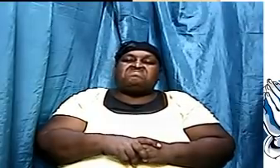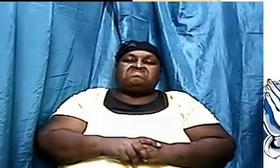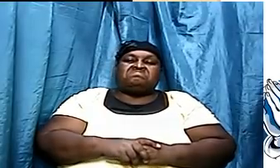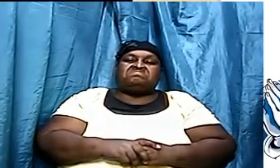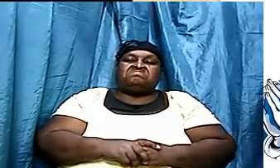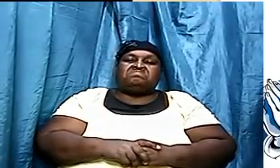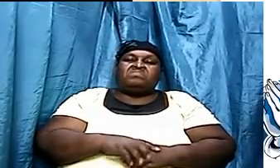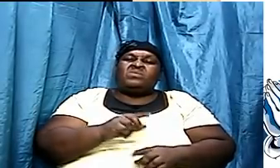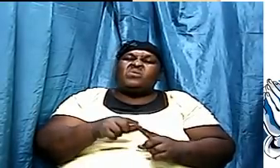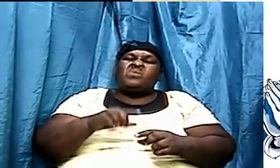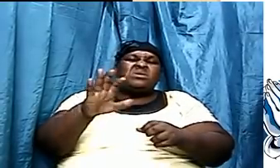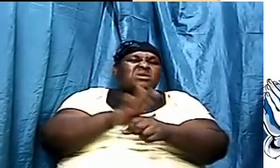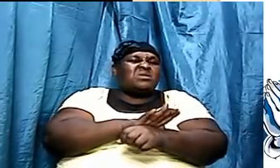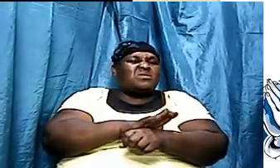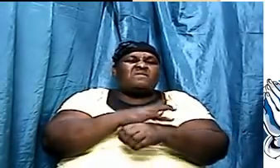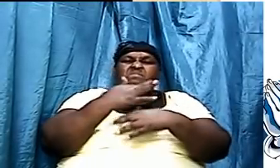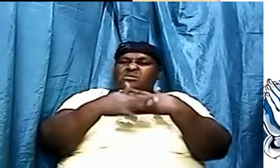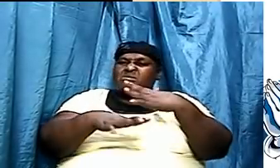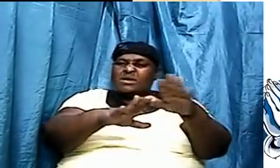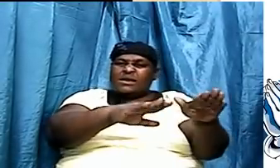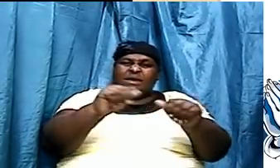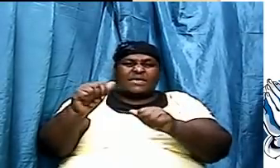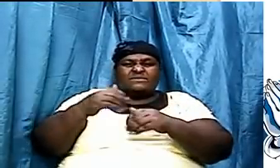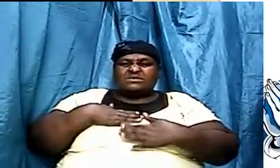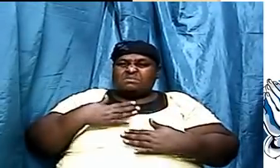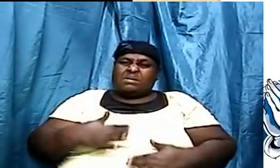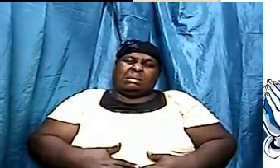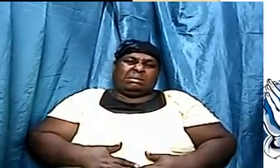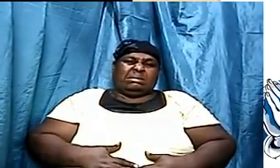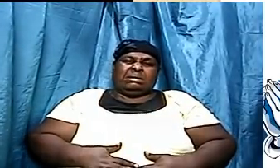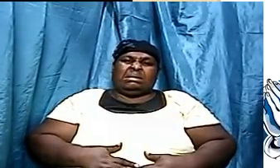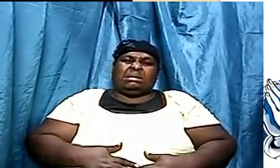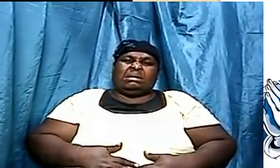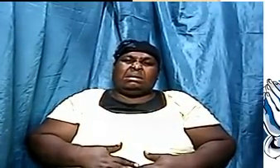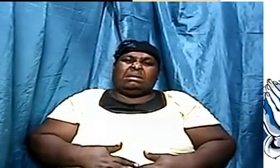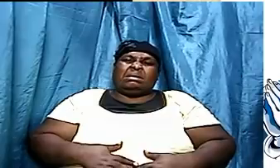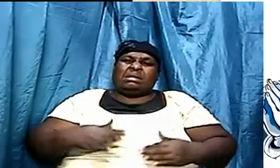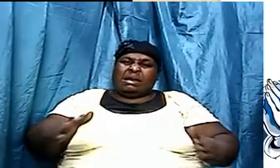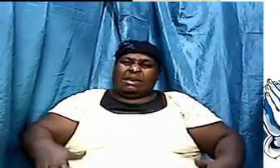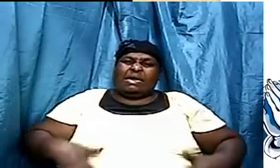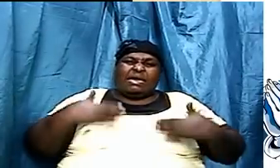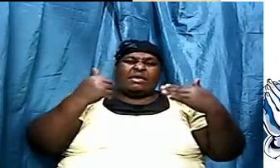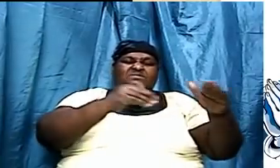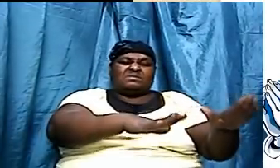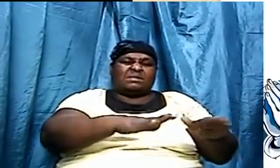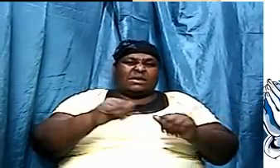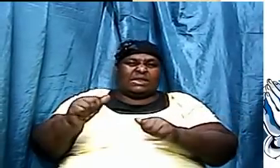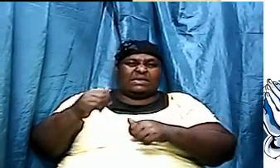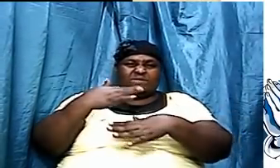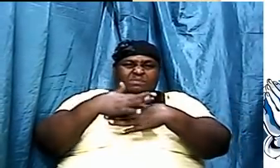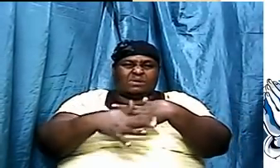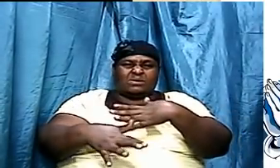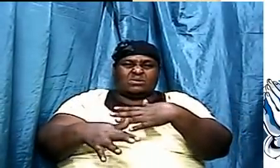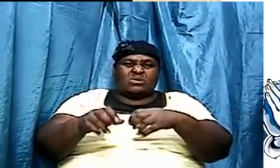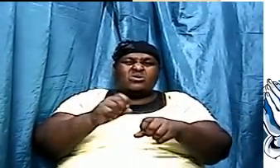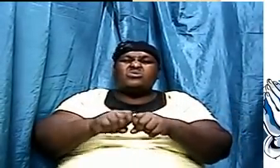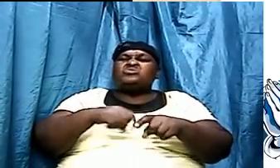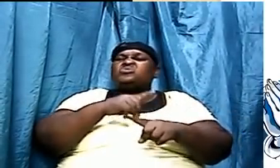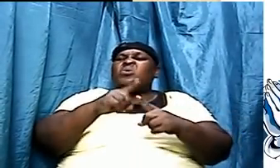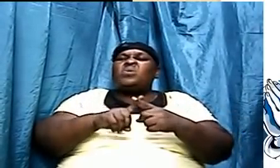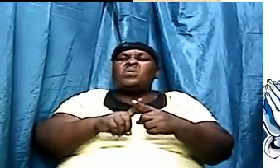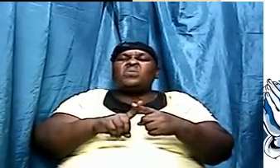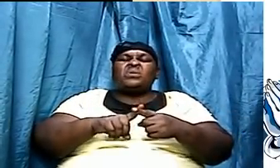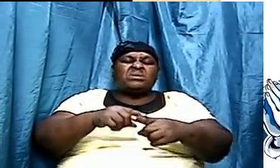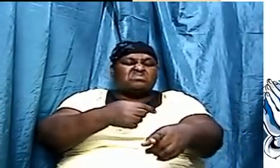When enough blood leaves a body, guess what happens? Life leaves the body. So when they were draining the blood, they were taking your